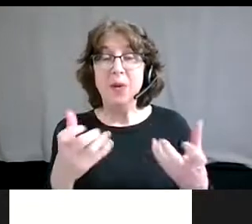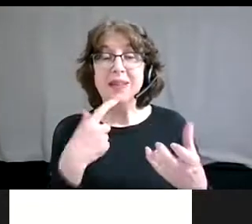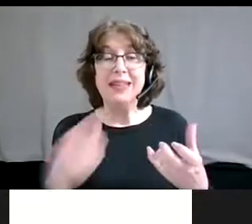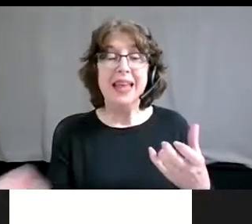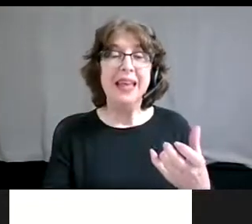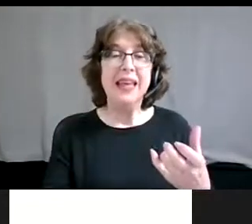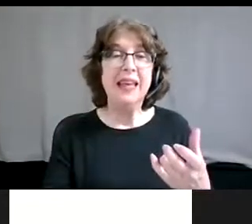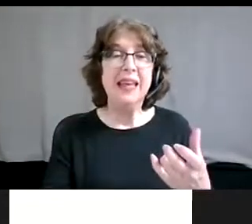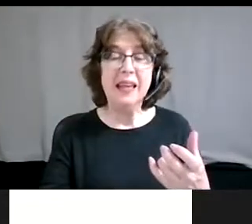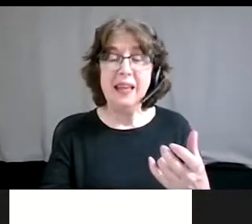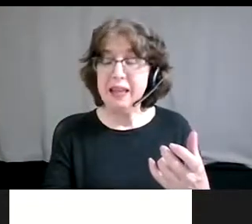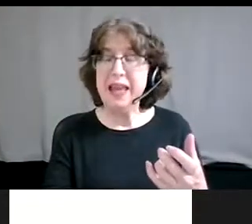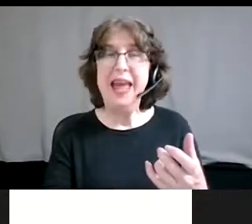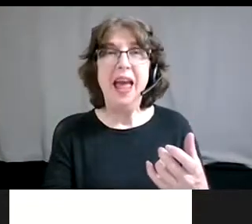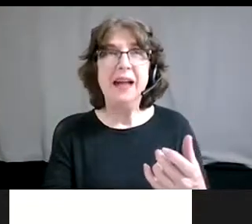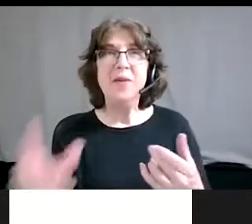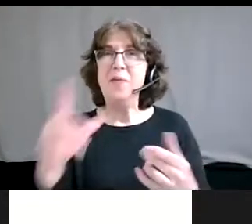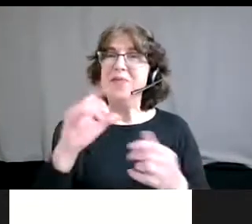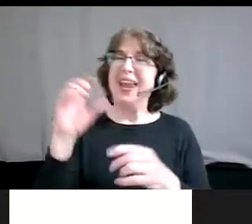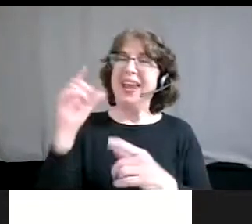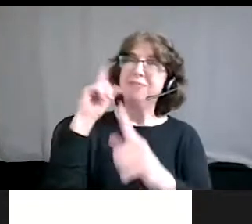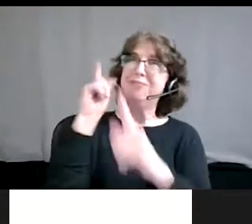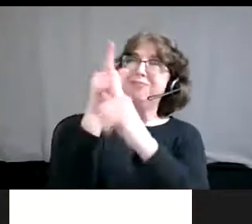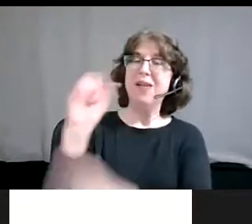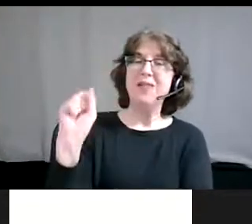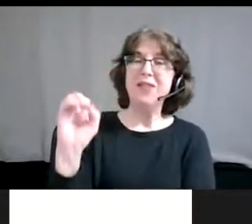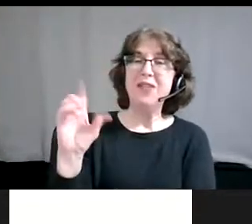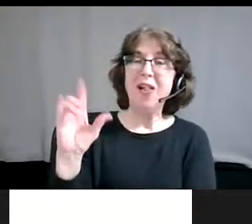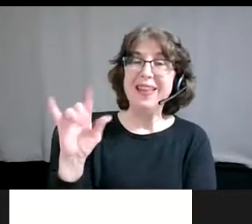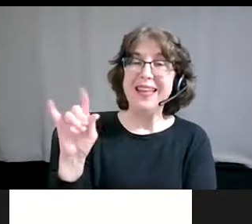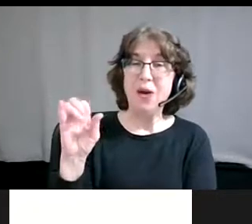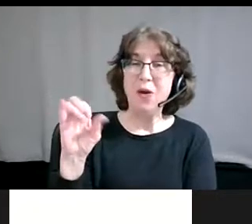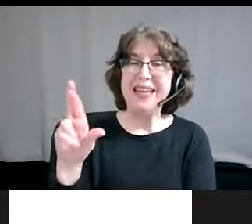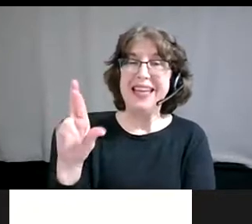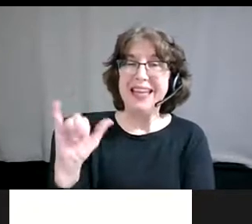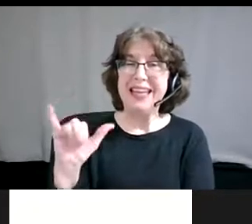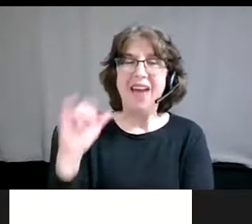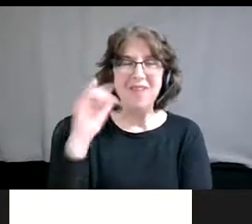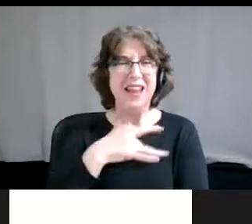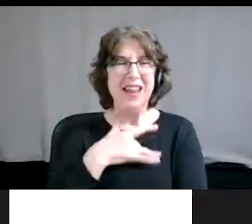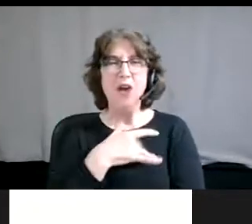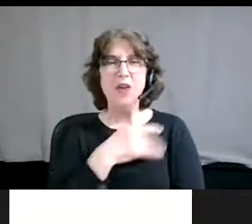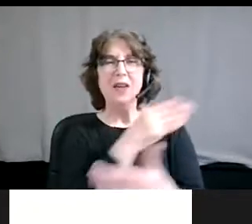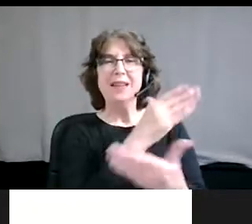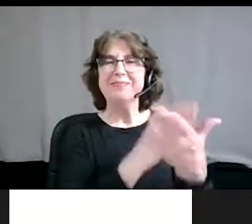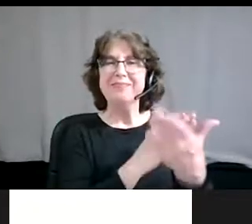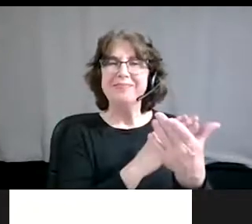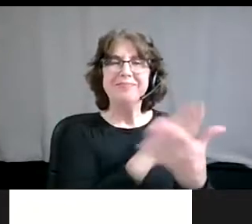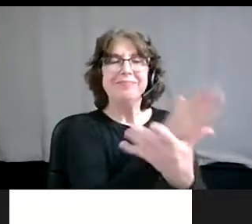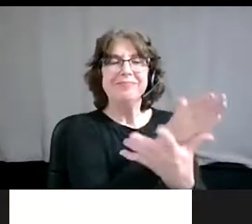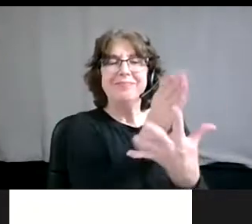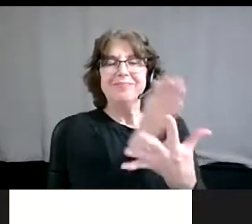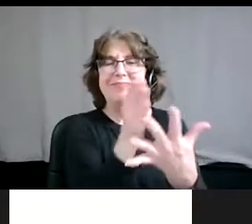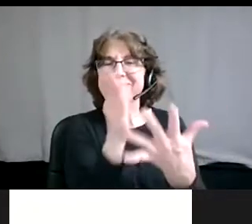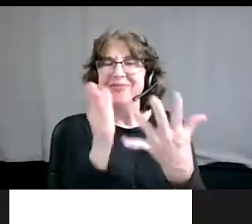of stages to solidarity and I'm more than happy if you all would like to see, like an image or graphic for that.